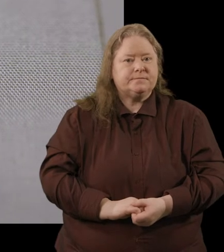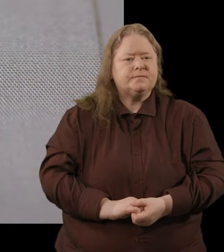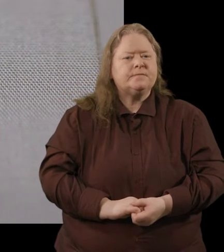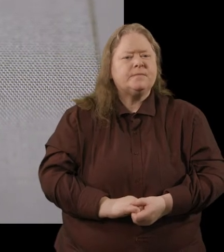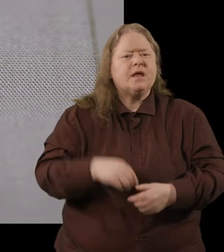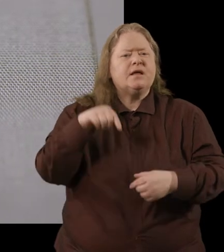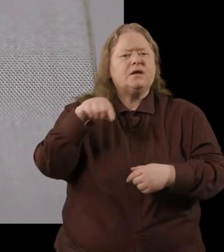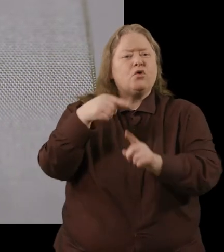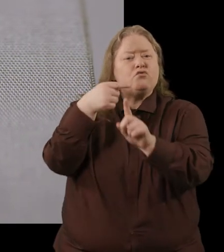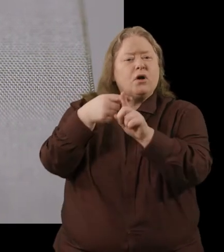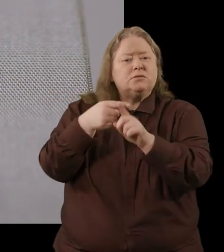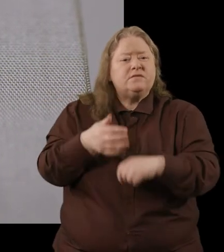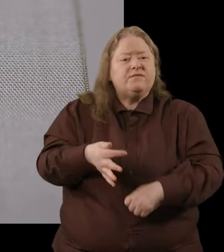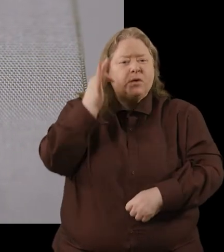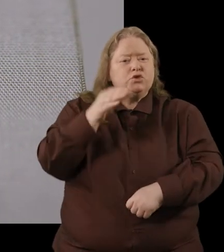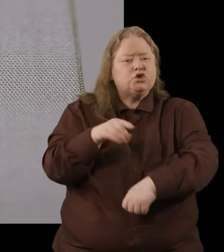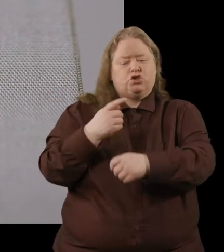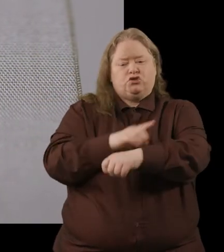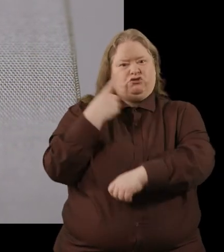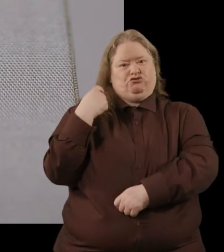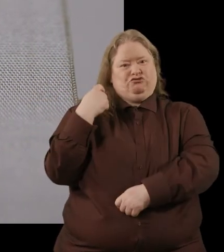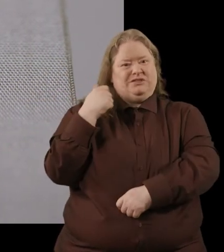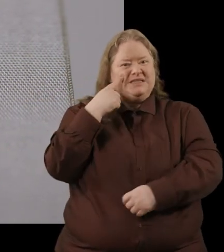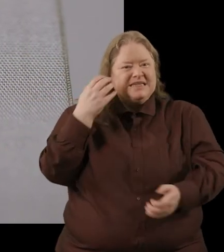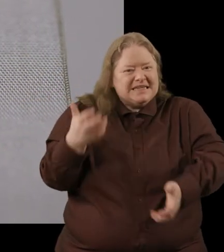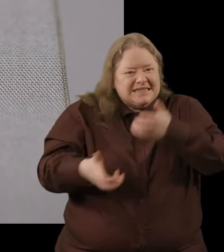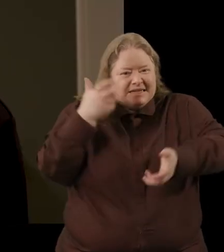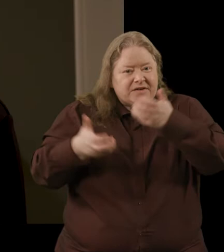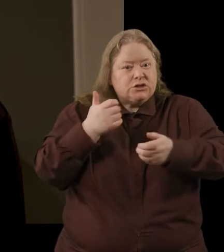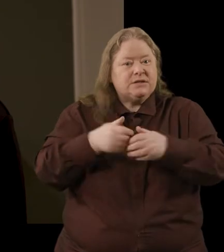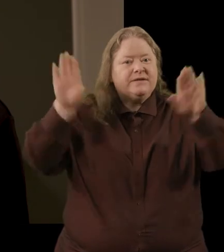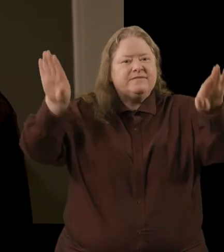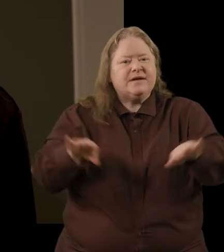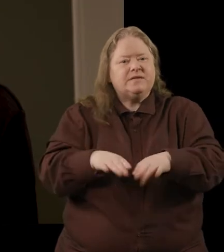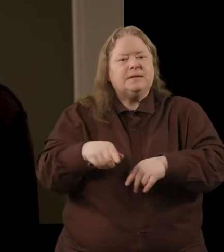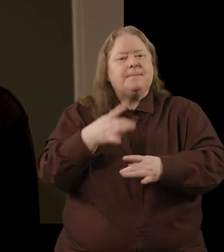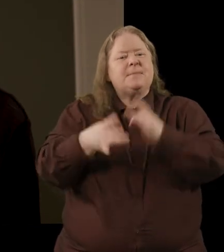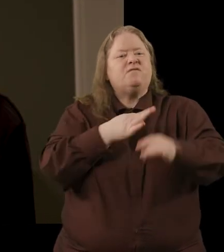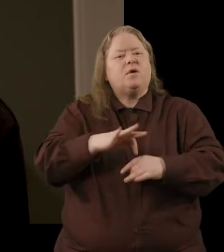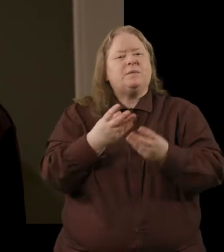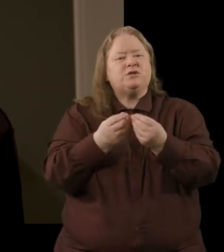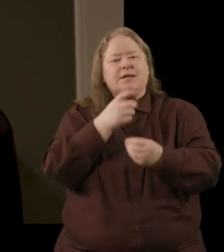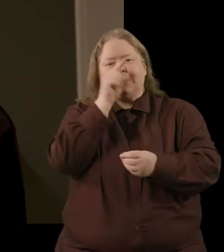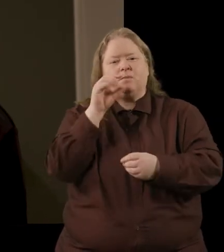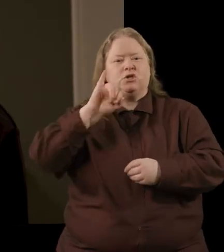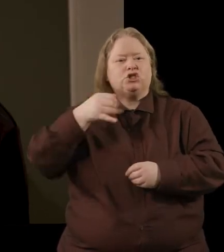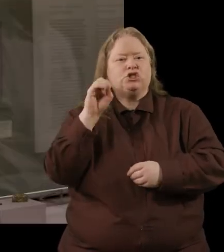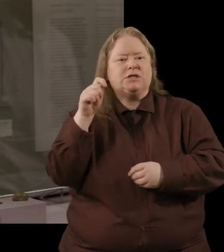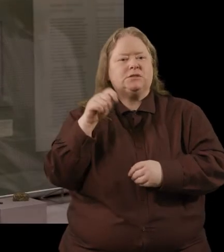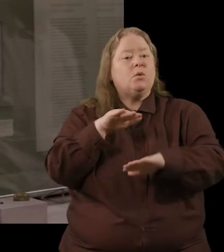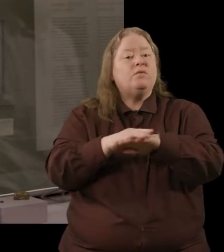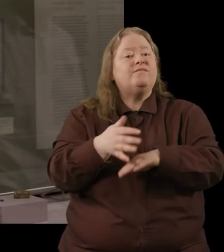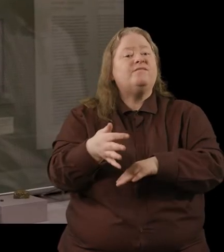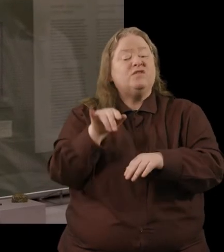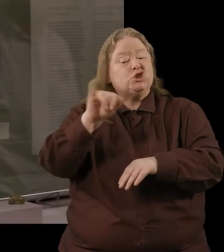This cross was discovered during recent excavations in the valley of Glendalough. It's made of a material called jet and jet is